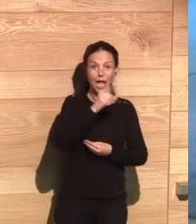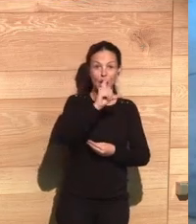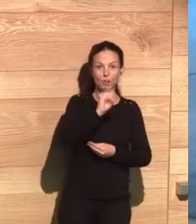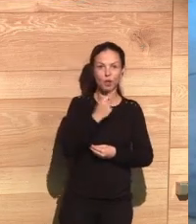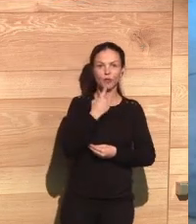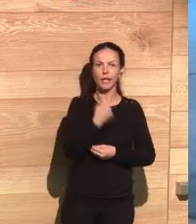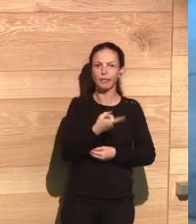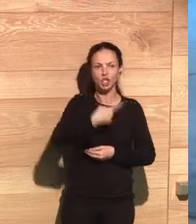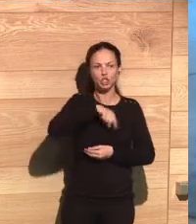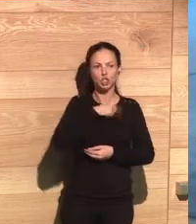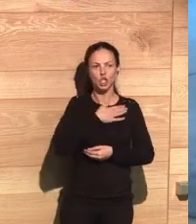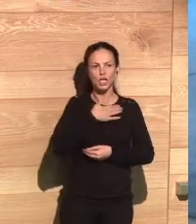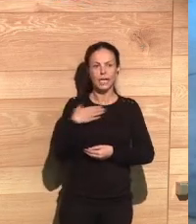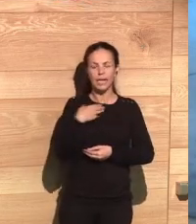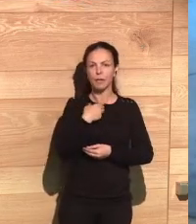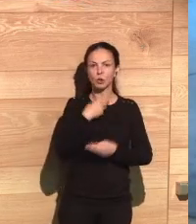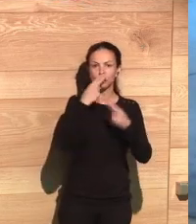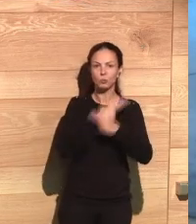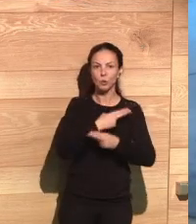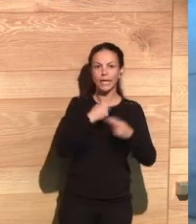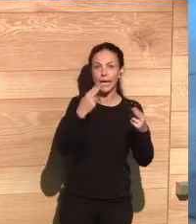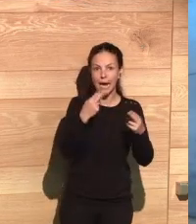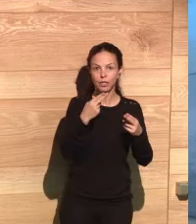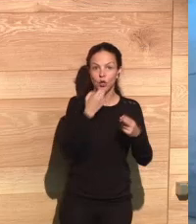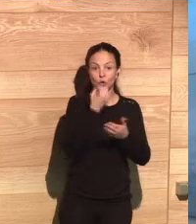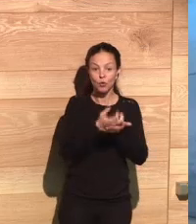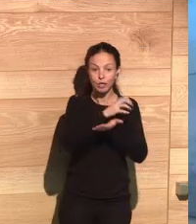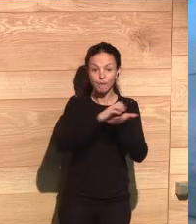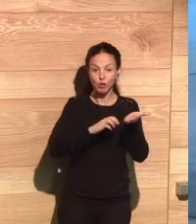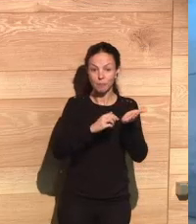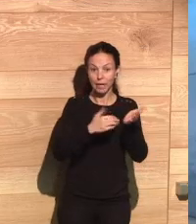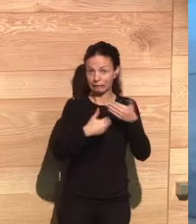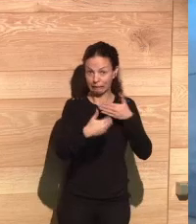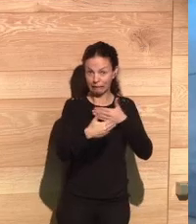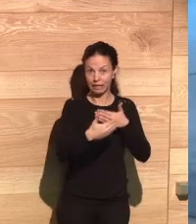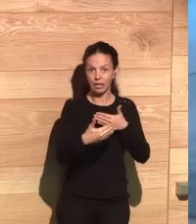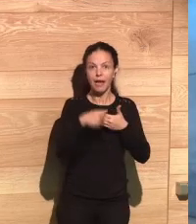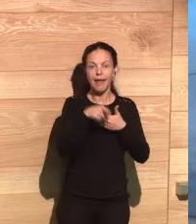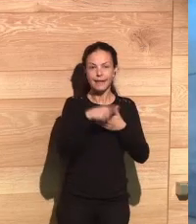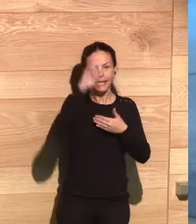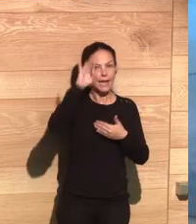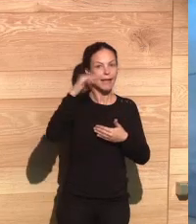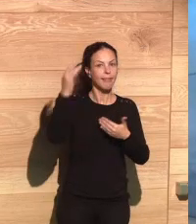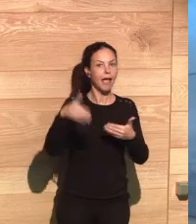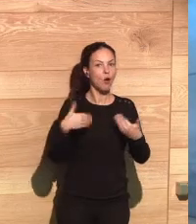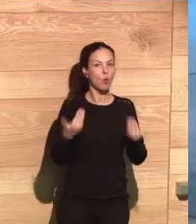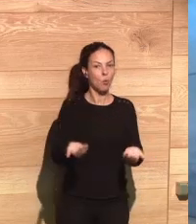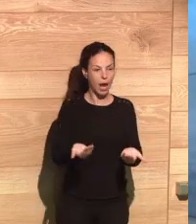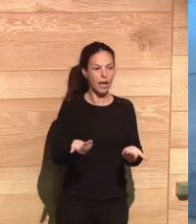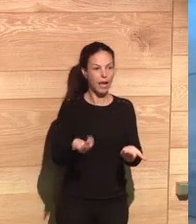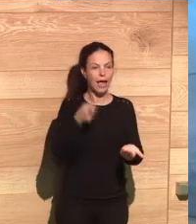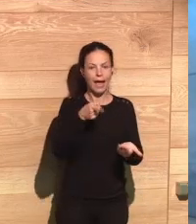accomplish. Pablo mentioned that we wanted to publish the Data Privacy Center. And the idea